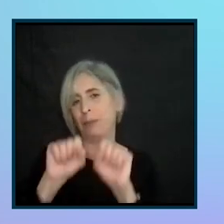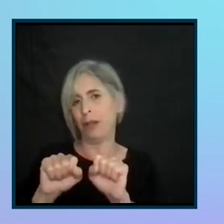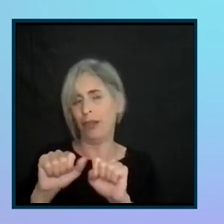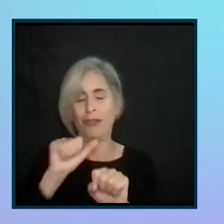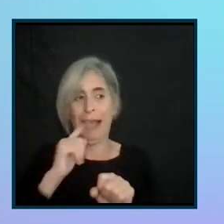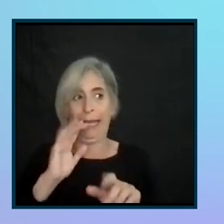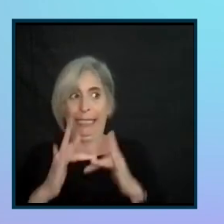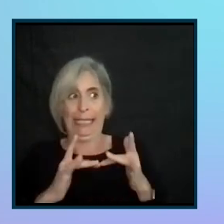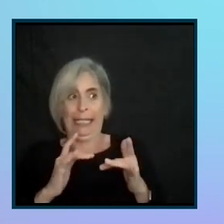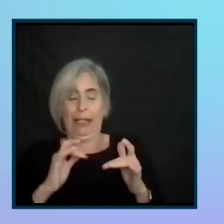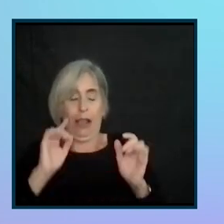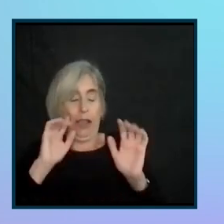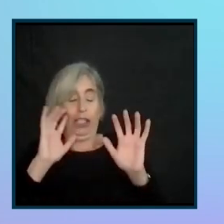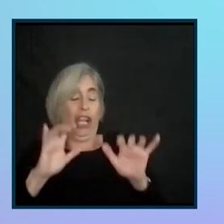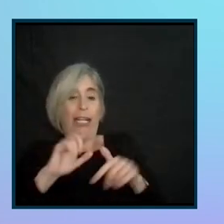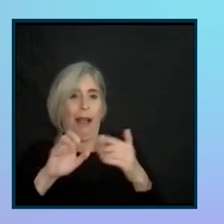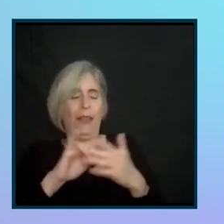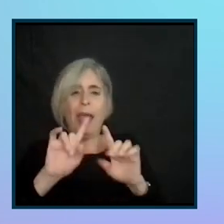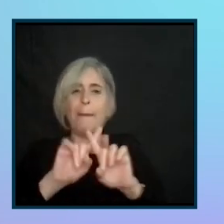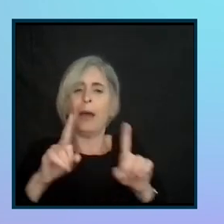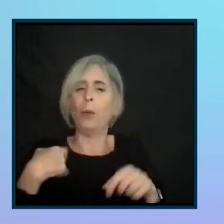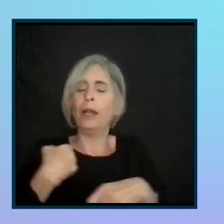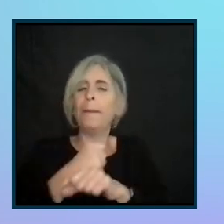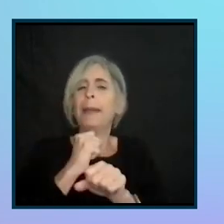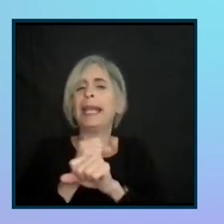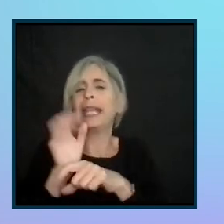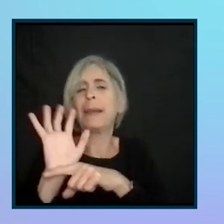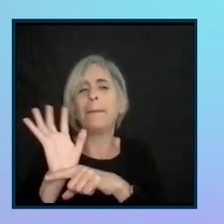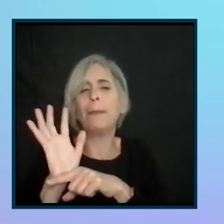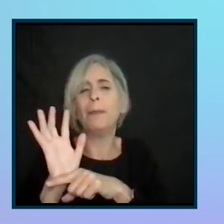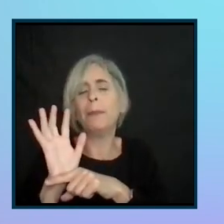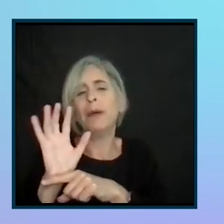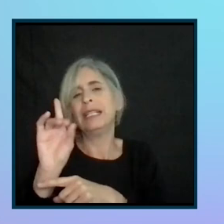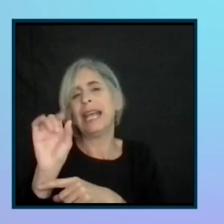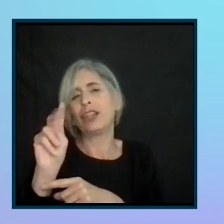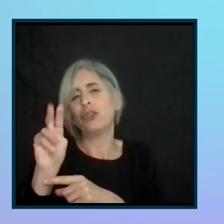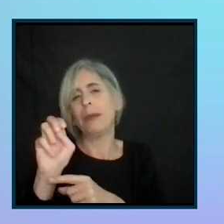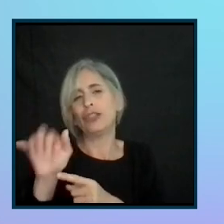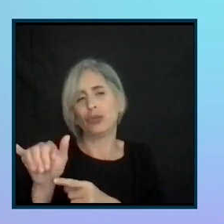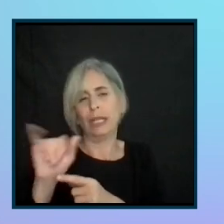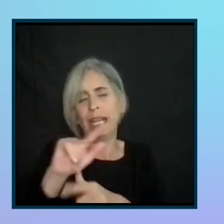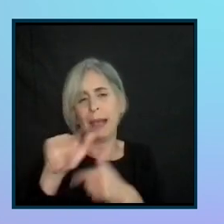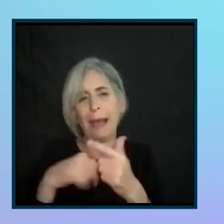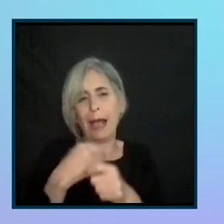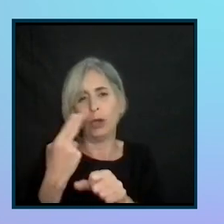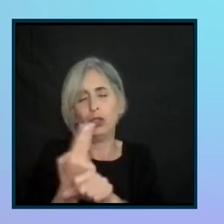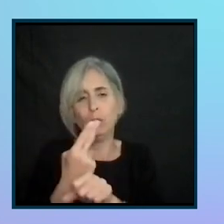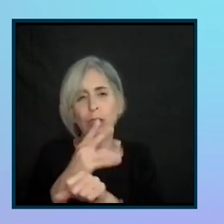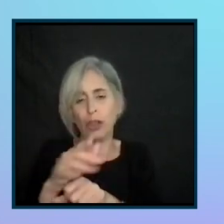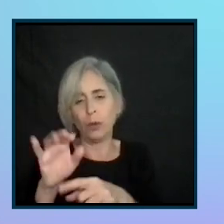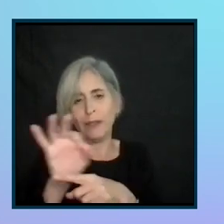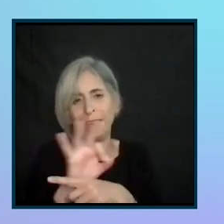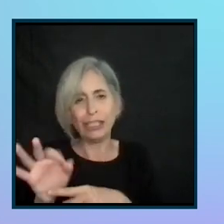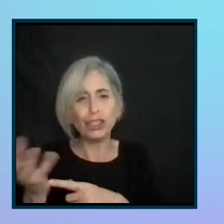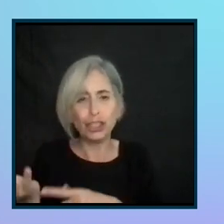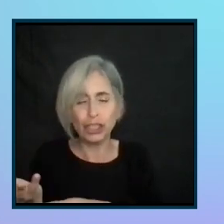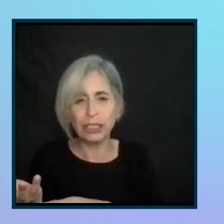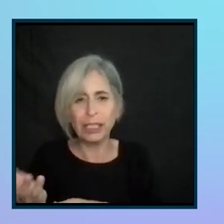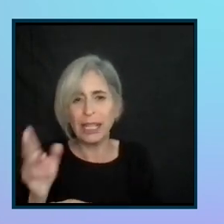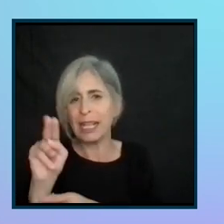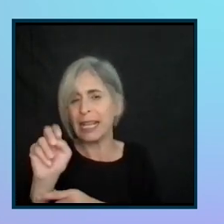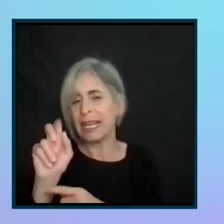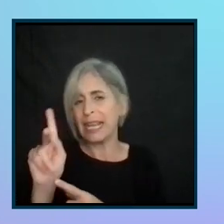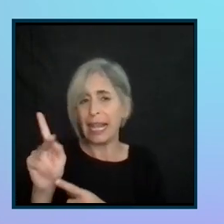part, but the fact that we're making a mini documentary about how people use all those features and everything. And Nick,